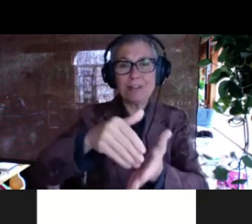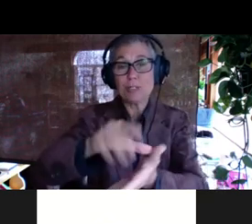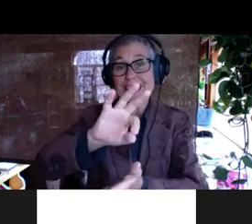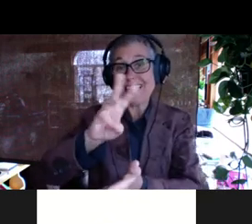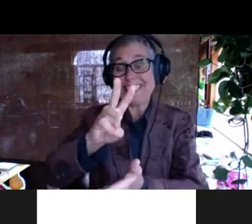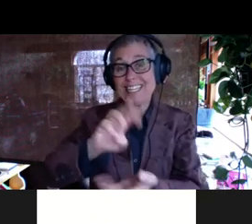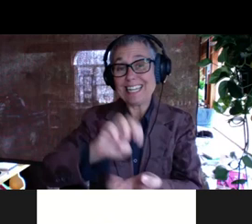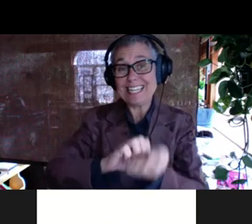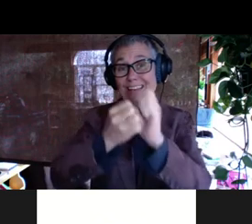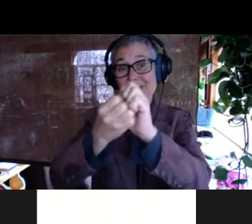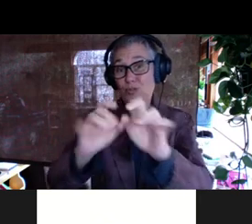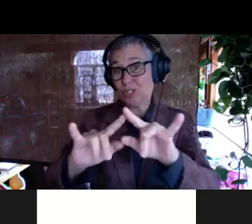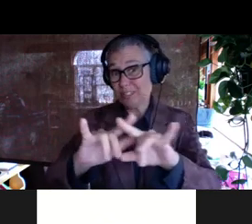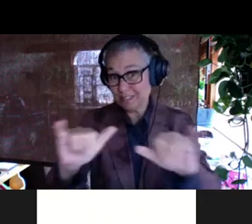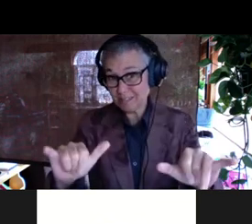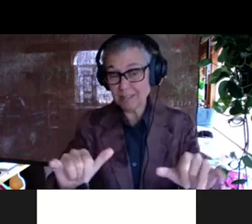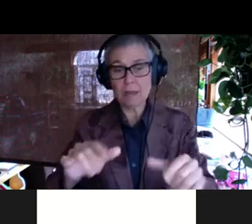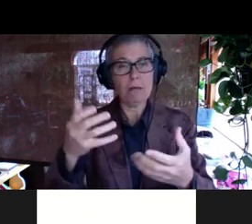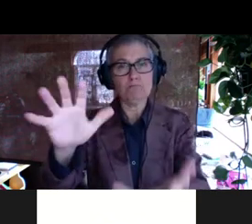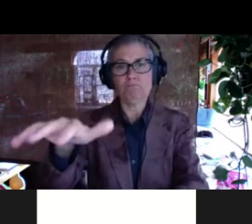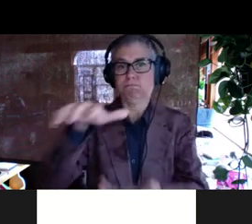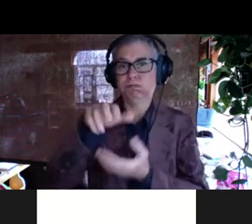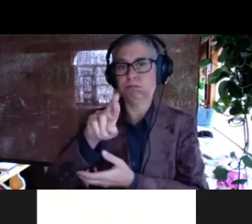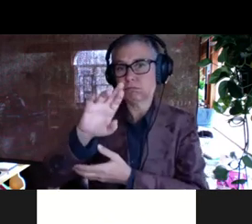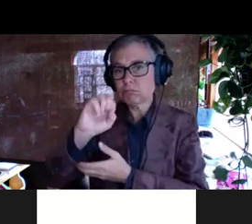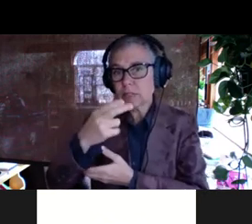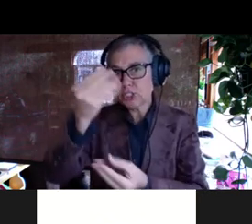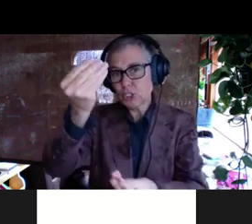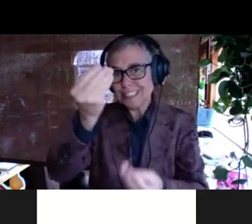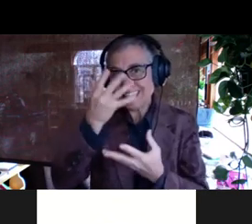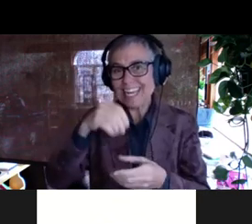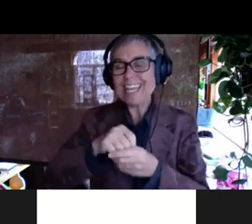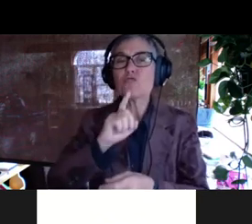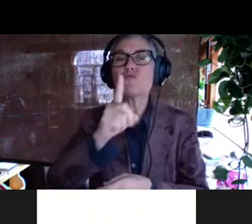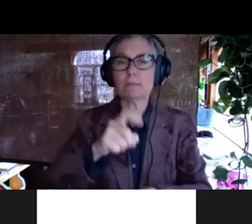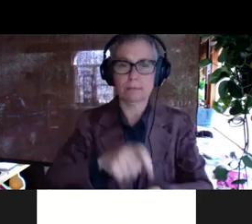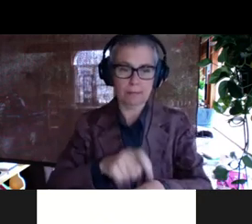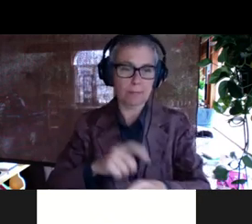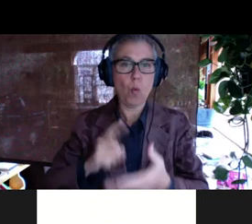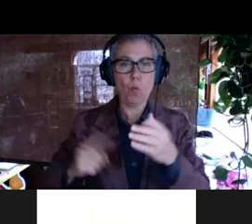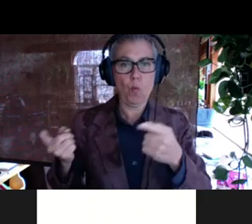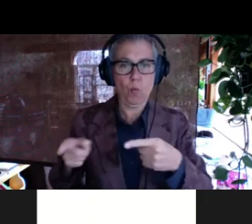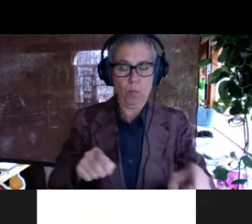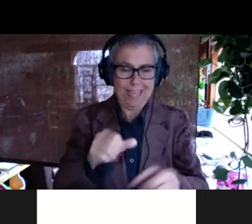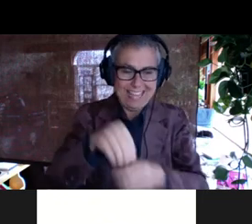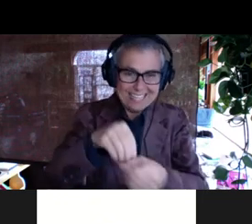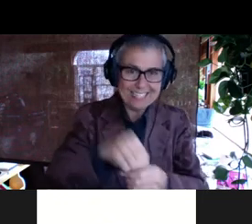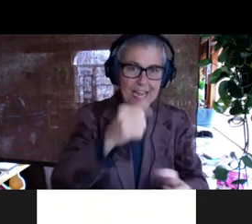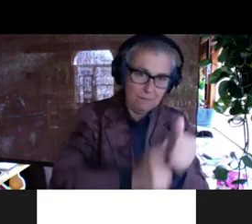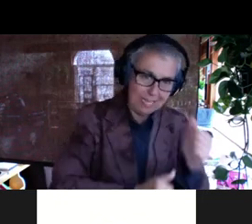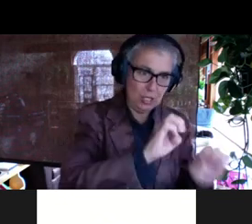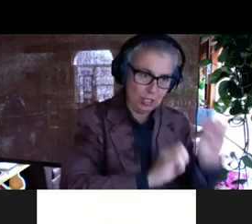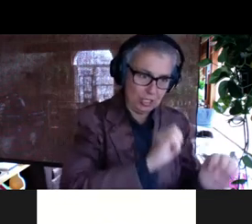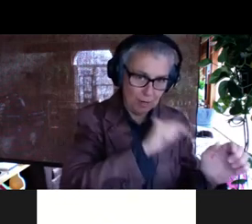once. And it allows us to get this really rich data in real time about what is going on inside of those experiments